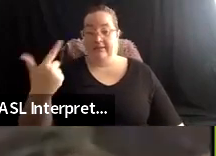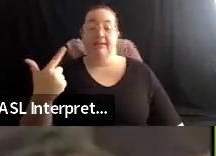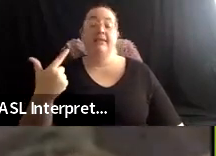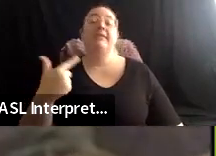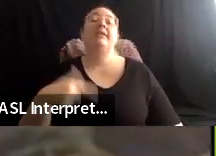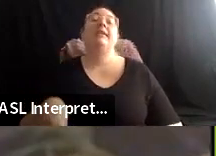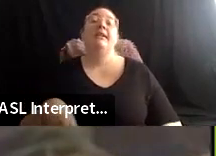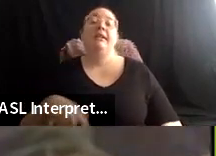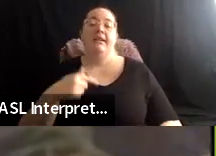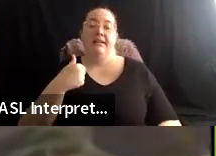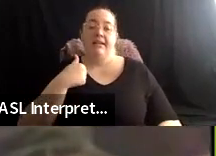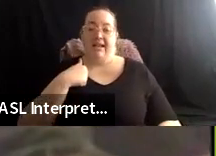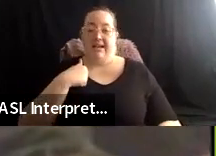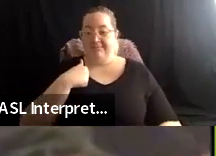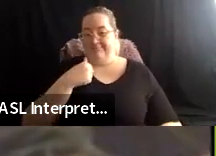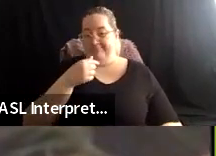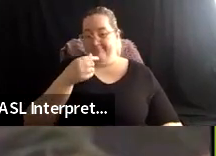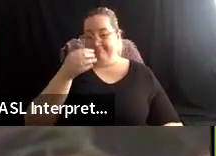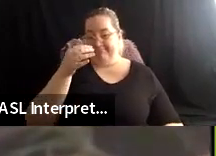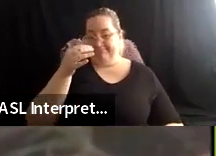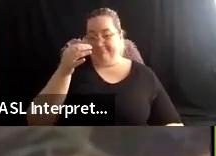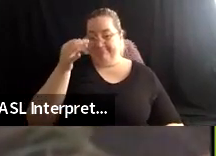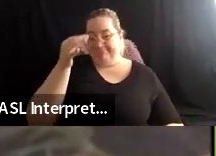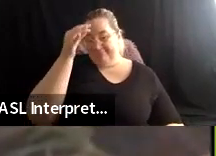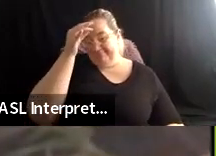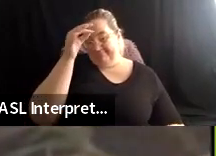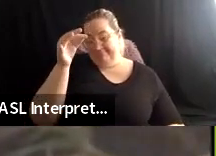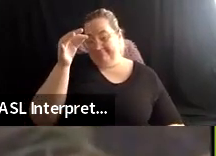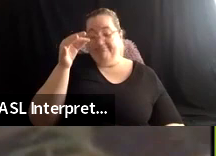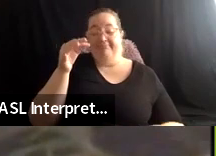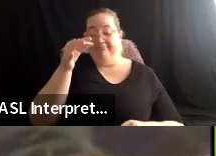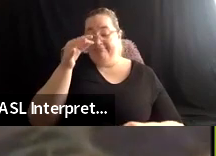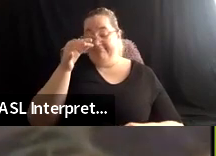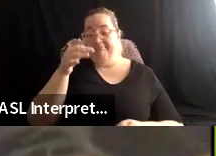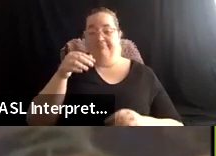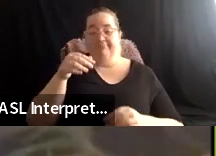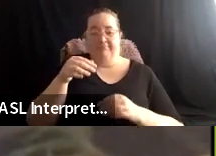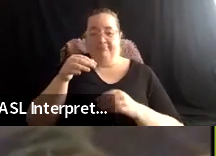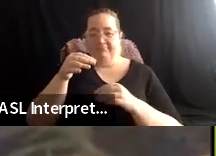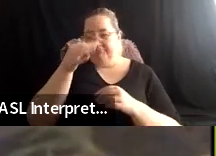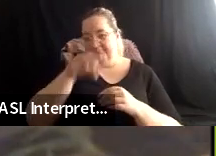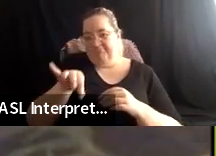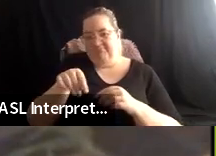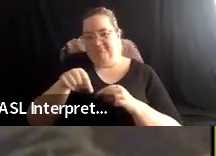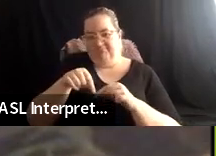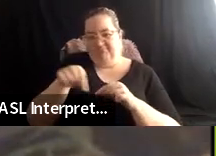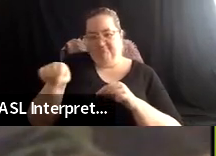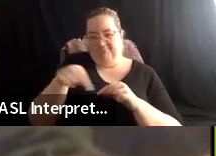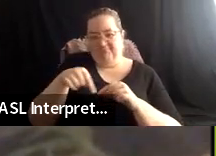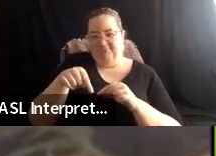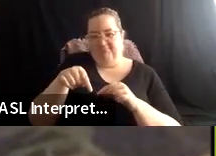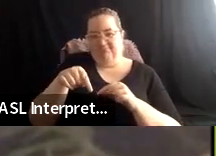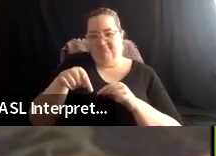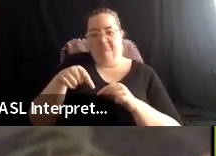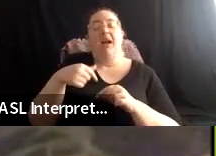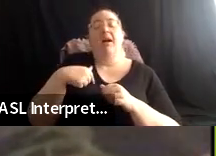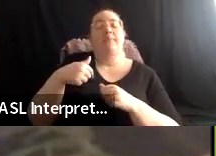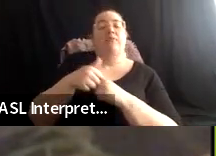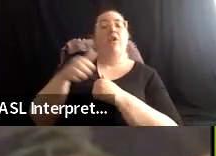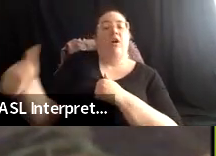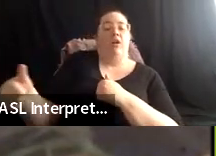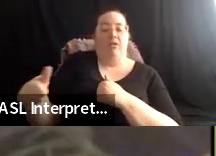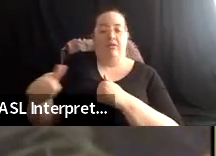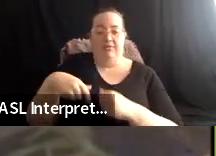King, and, um, and I know that I need to be in relation with, um, uh, Lenape